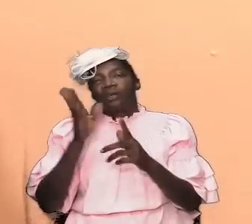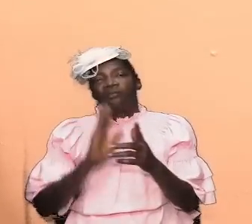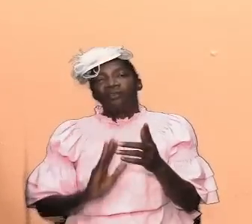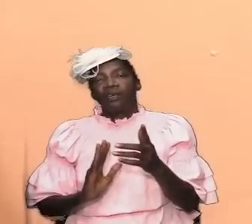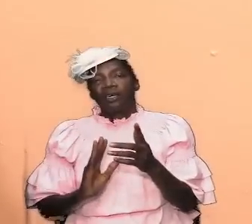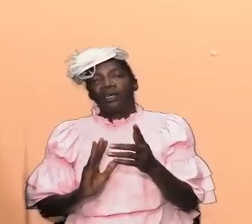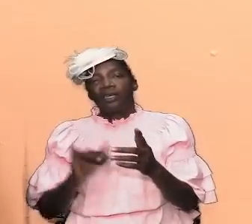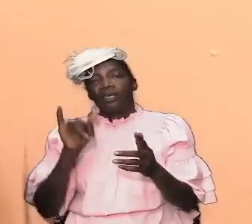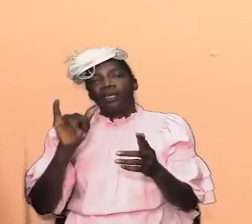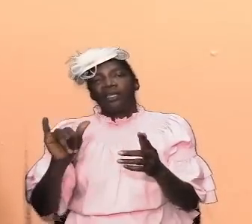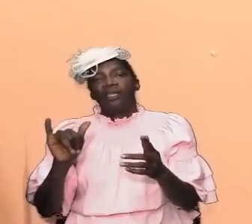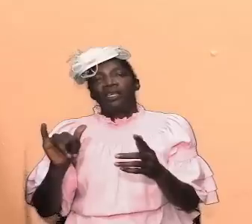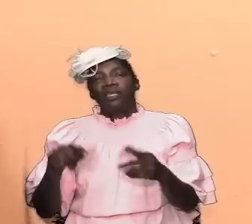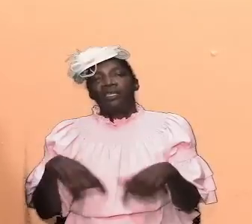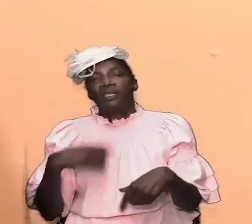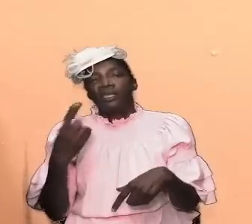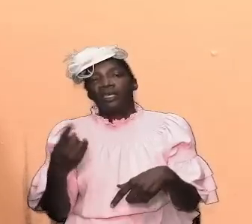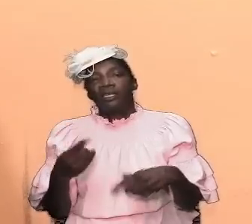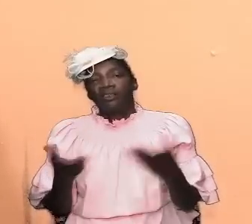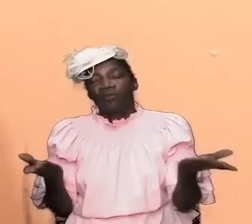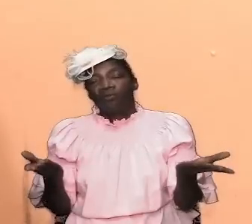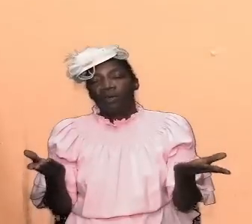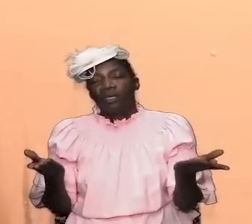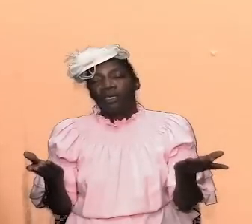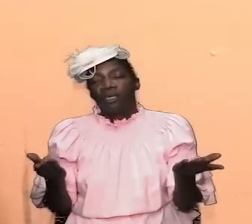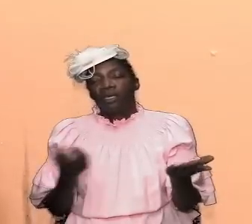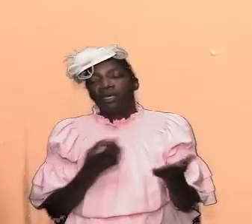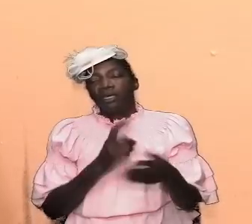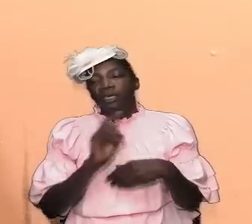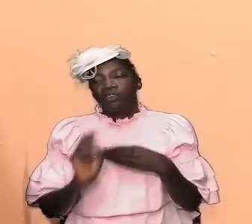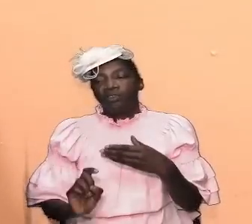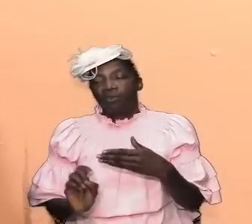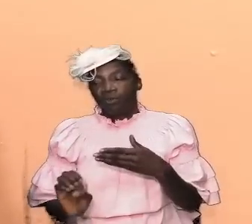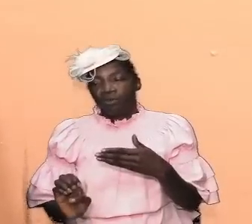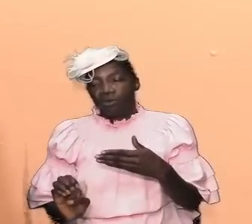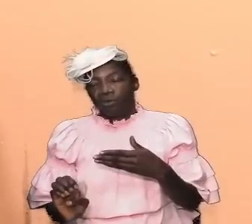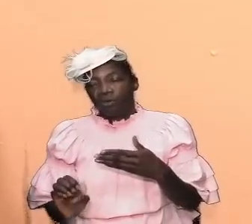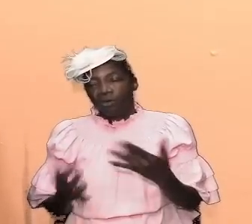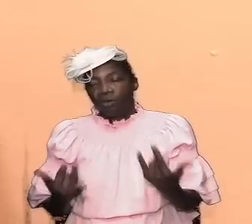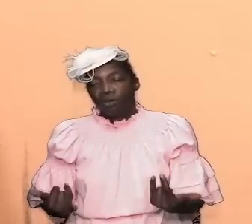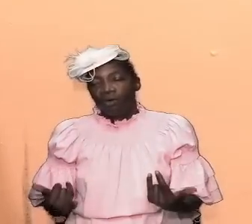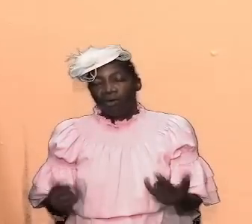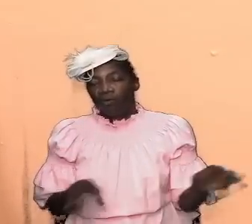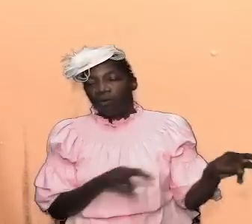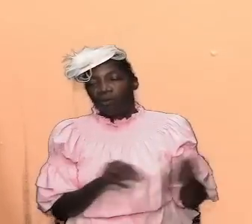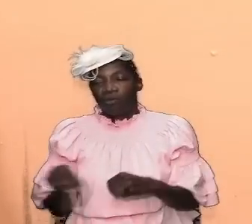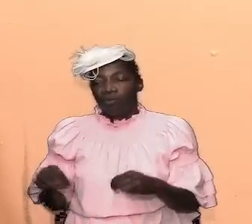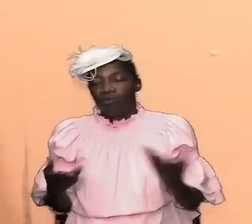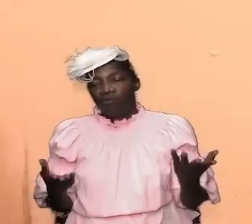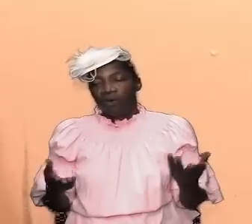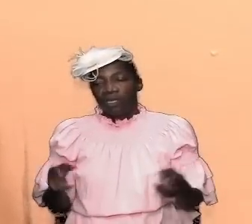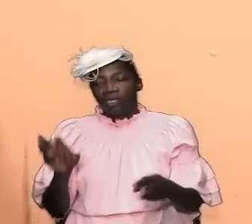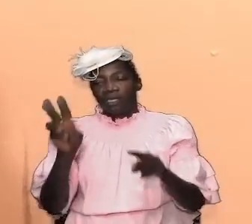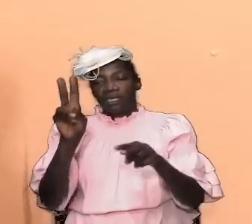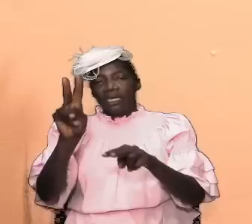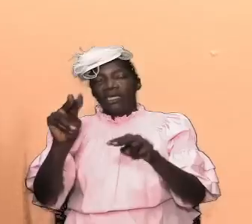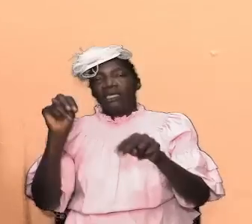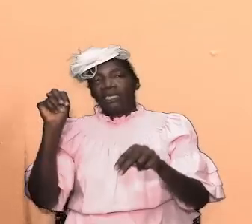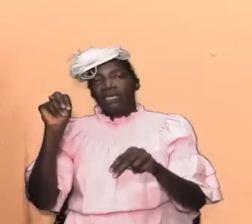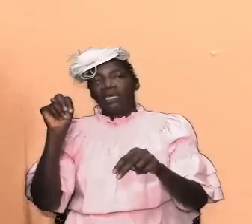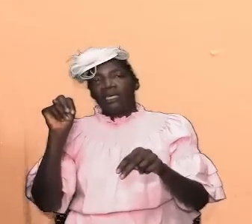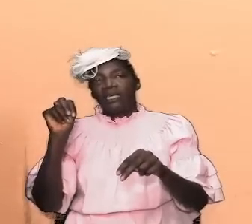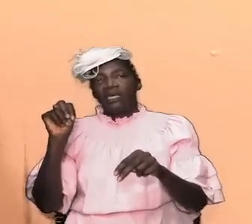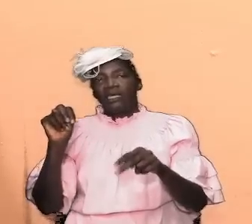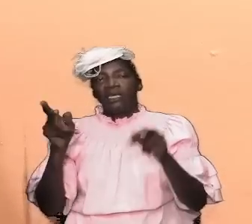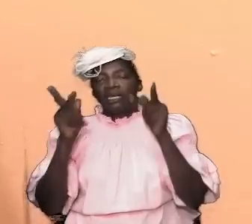that determines what is done how we move and what is required and hence our